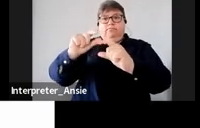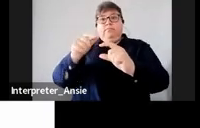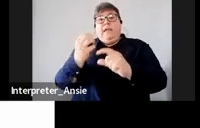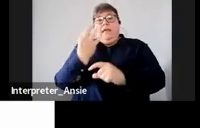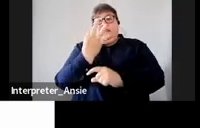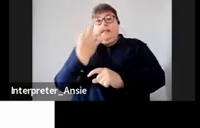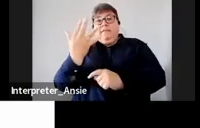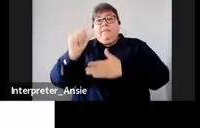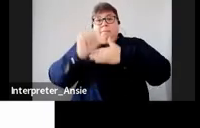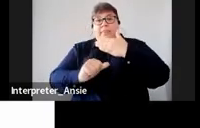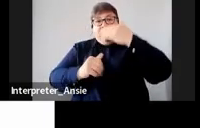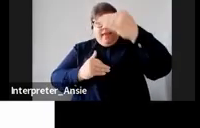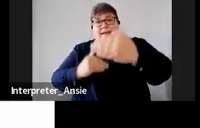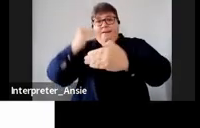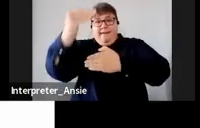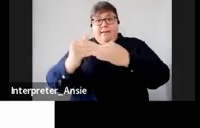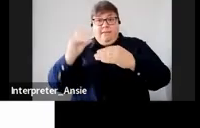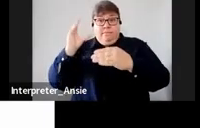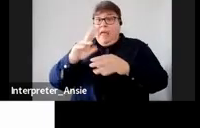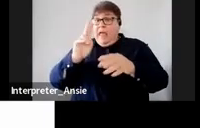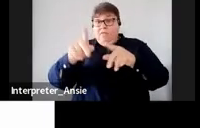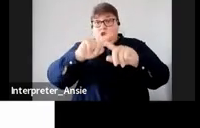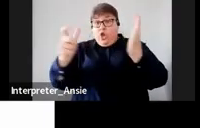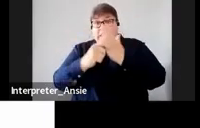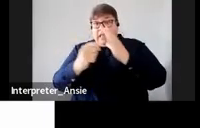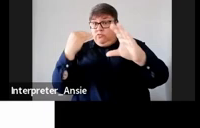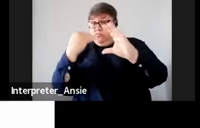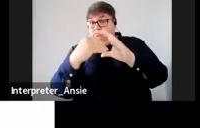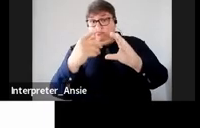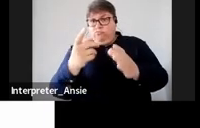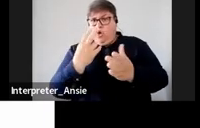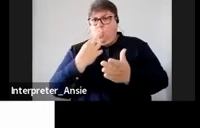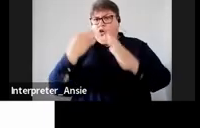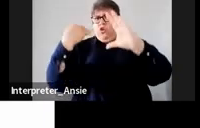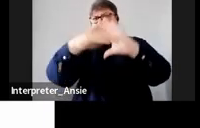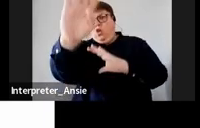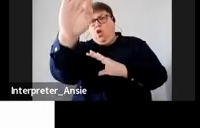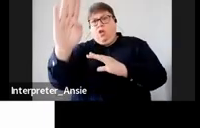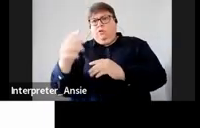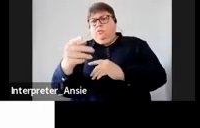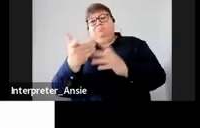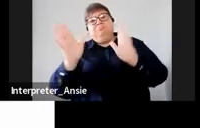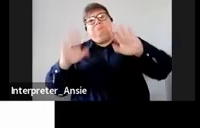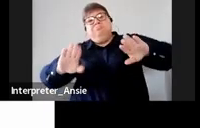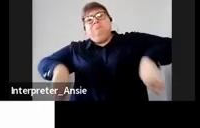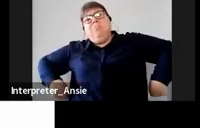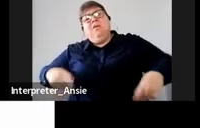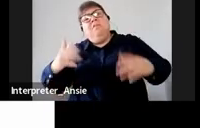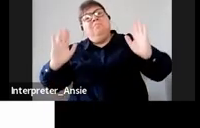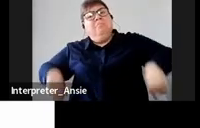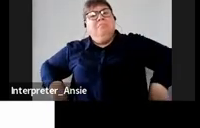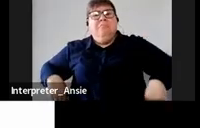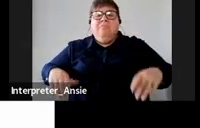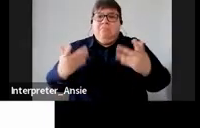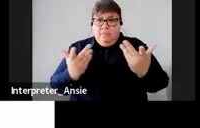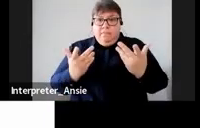if you don't submit your tax returns some taxpayers which have come across is that because they see that they've